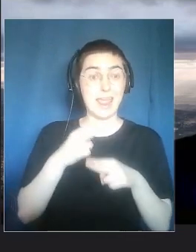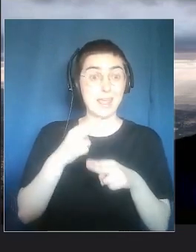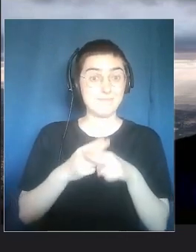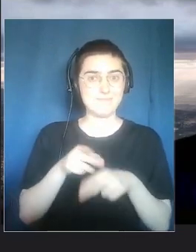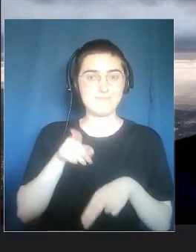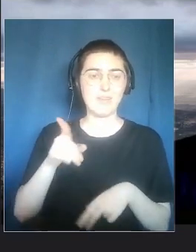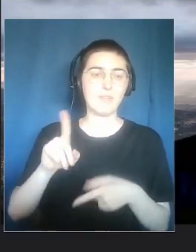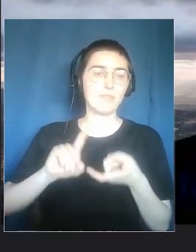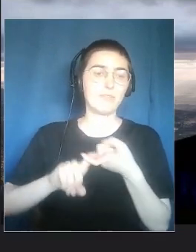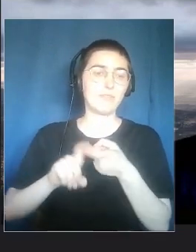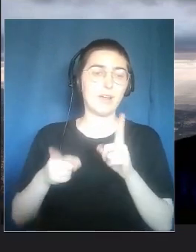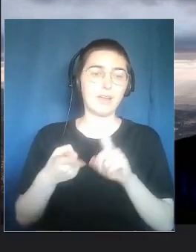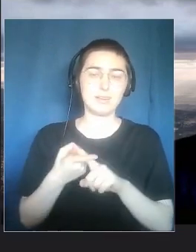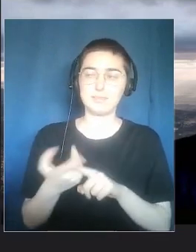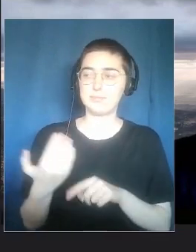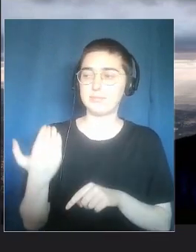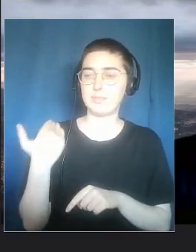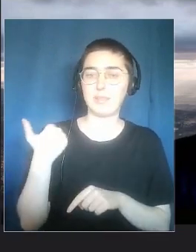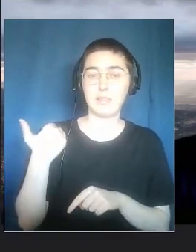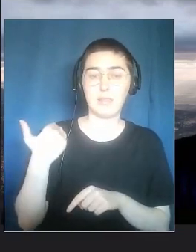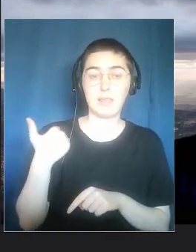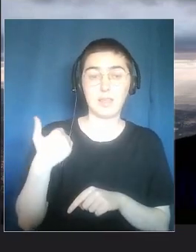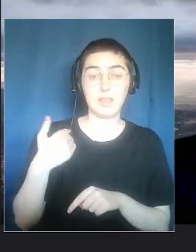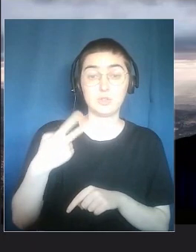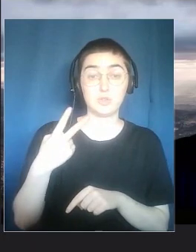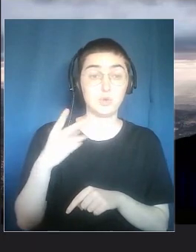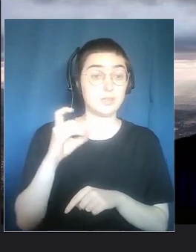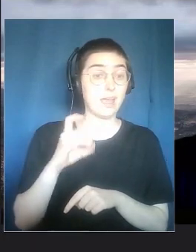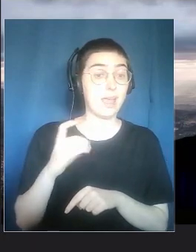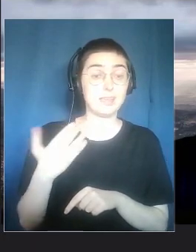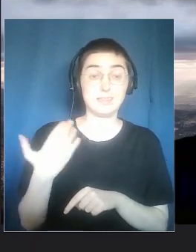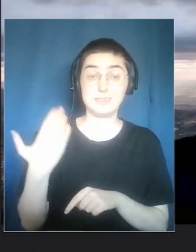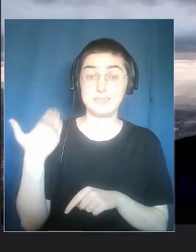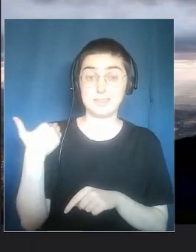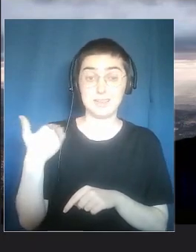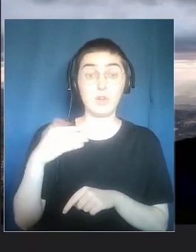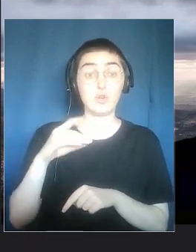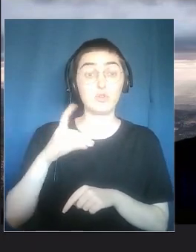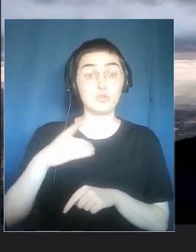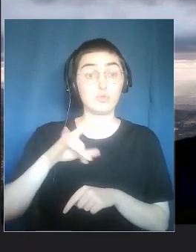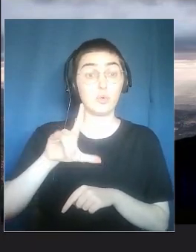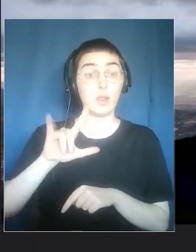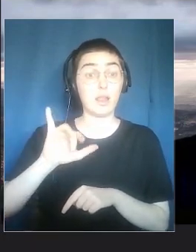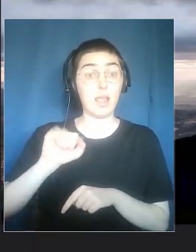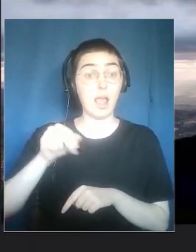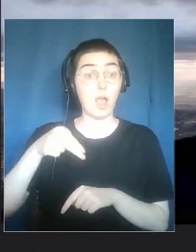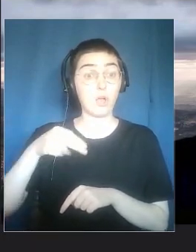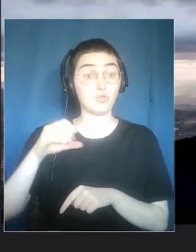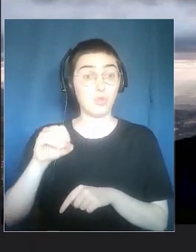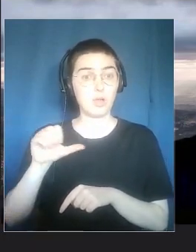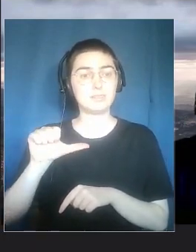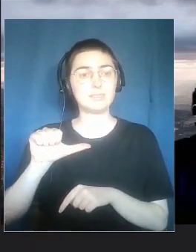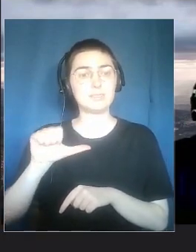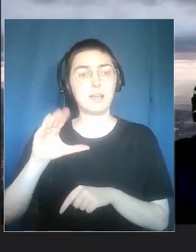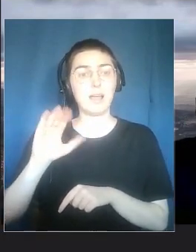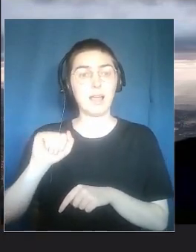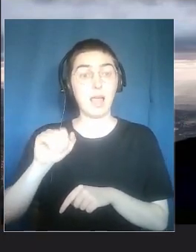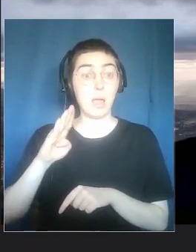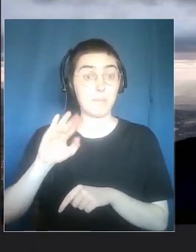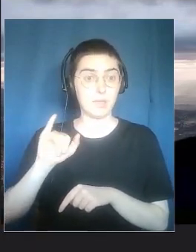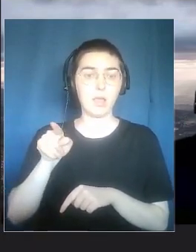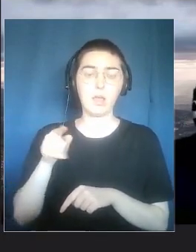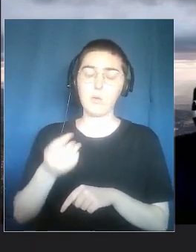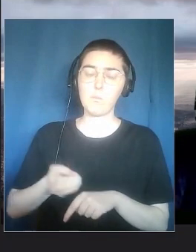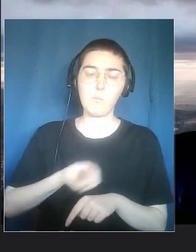to quote here a dear friend who passed away two days ago,